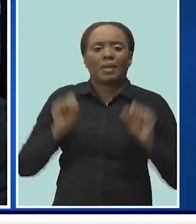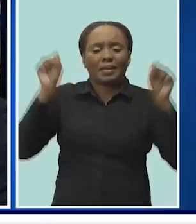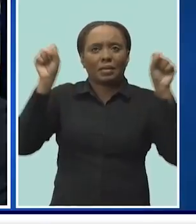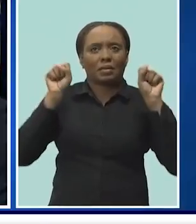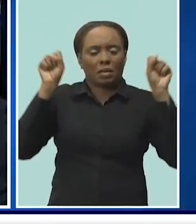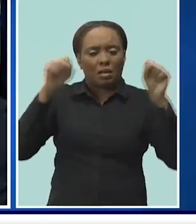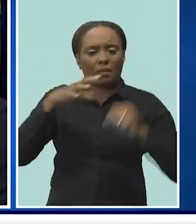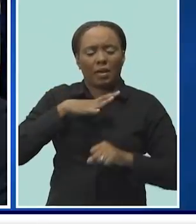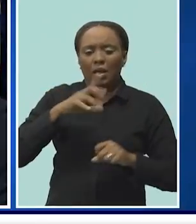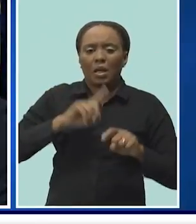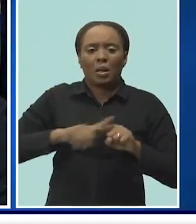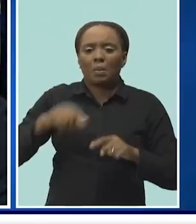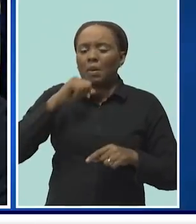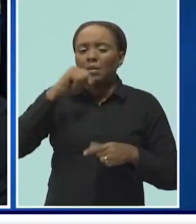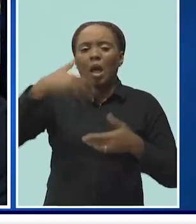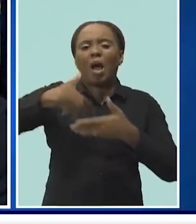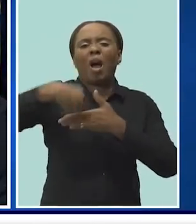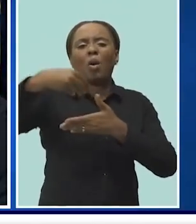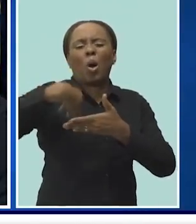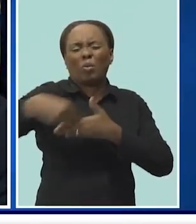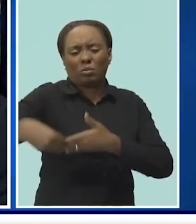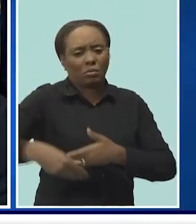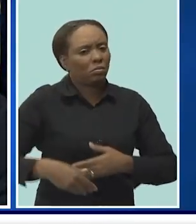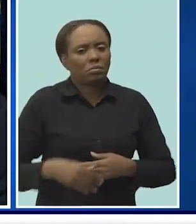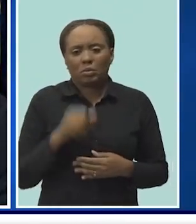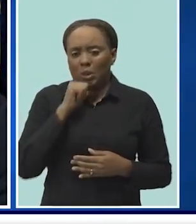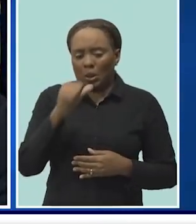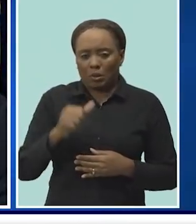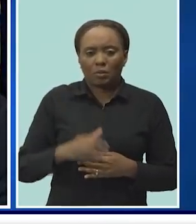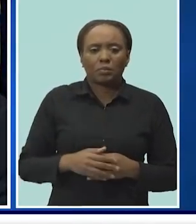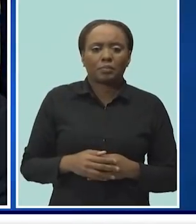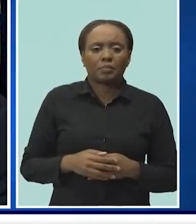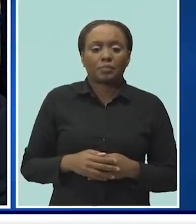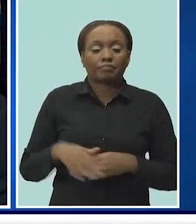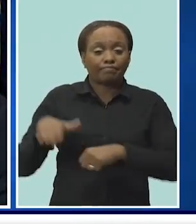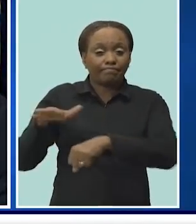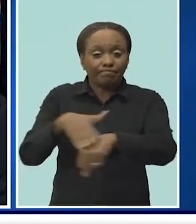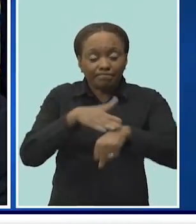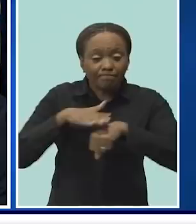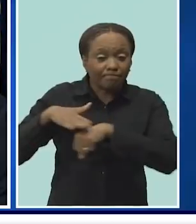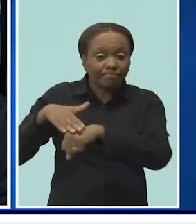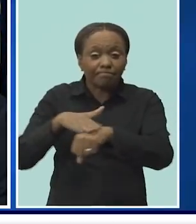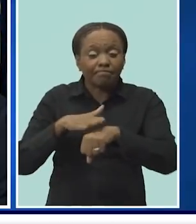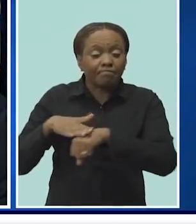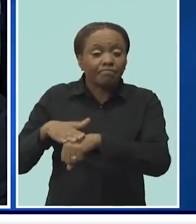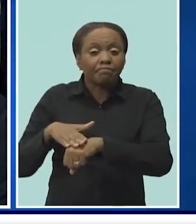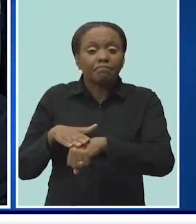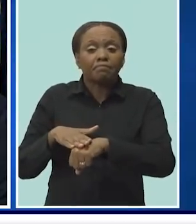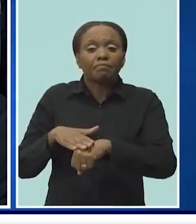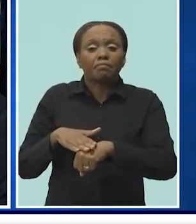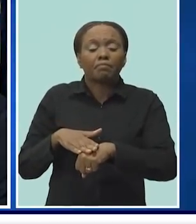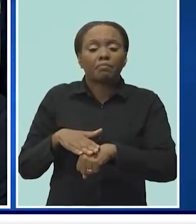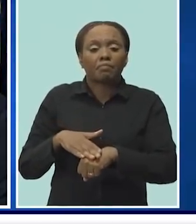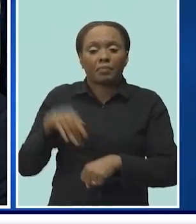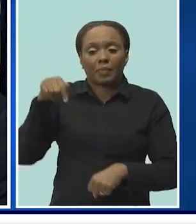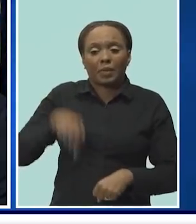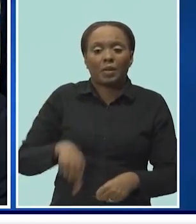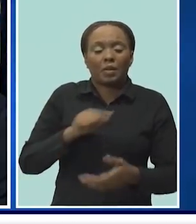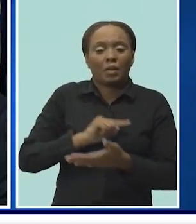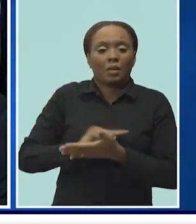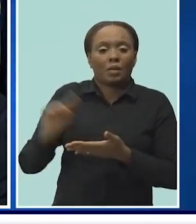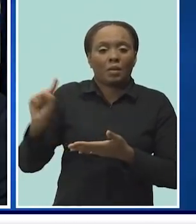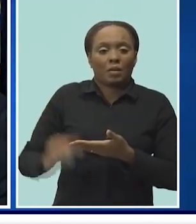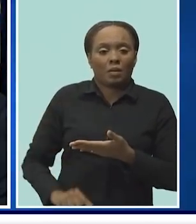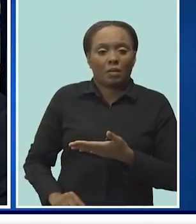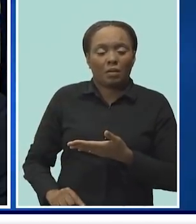option for Saturday and Sunday. I'd like to warn everyone that during this weekend, the